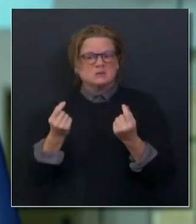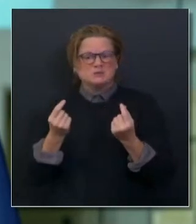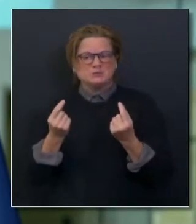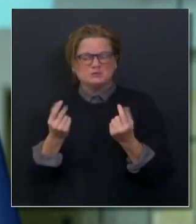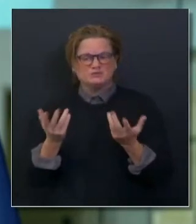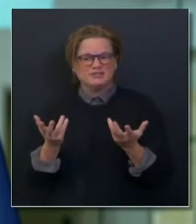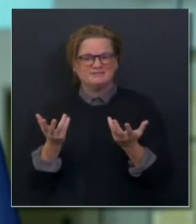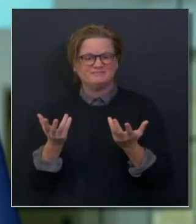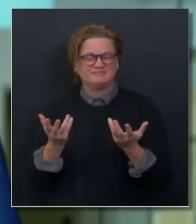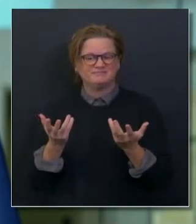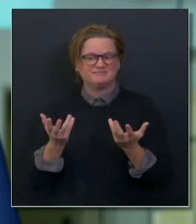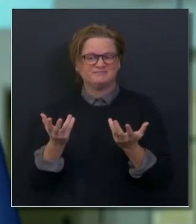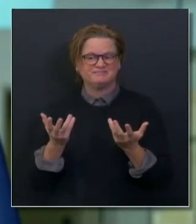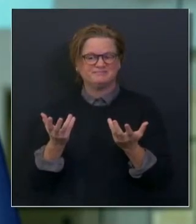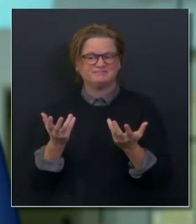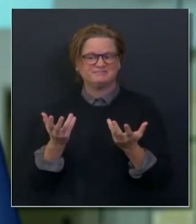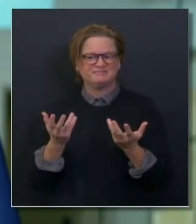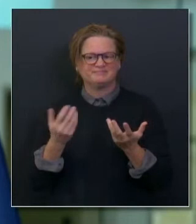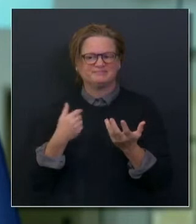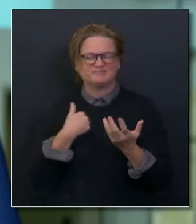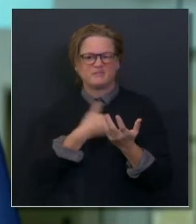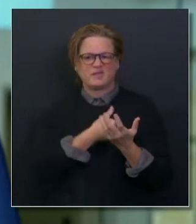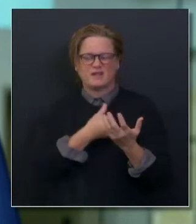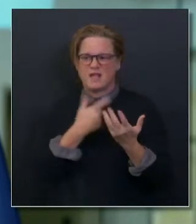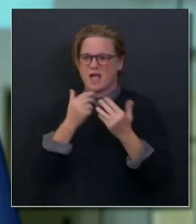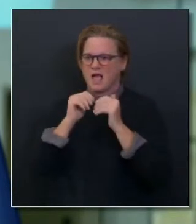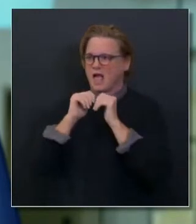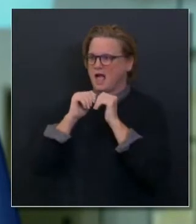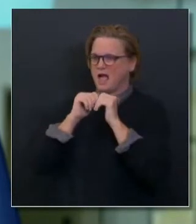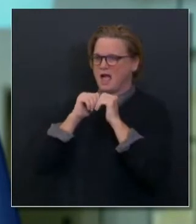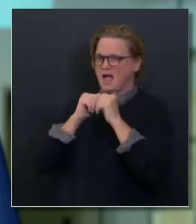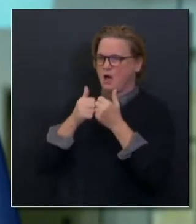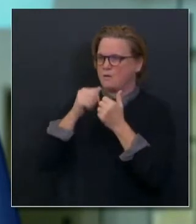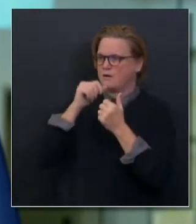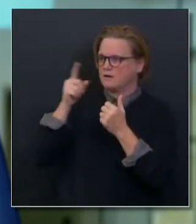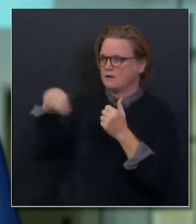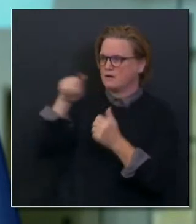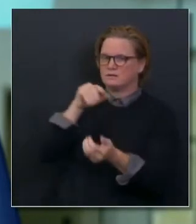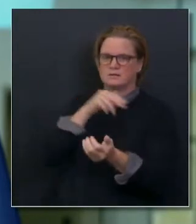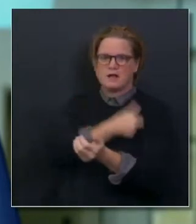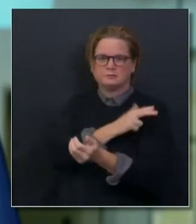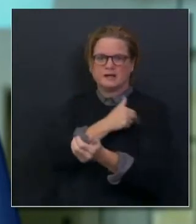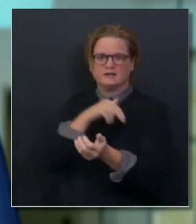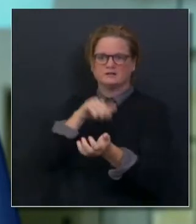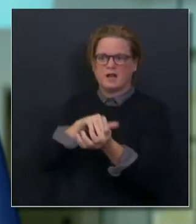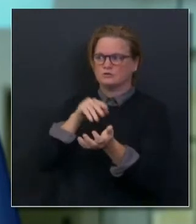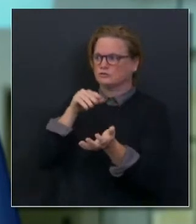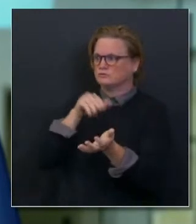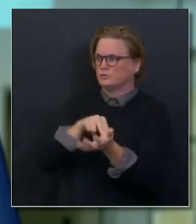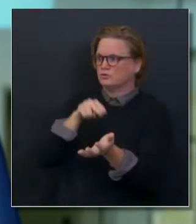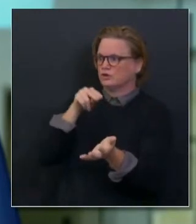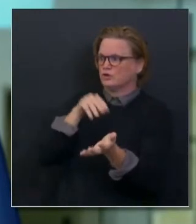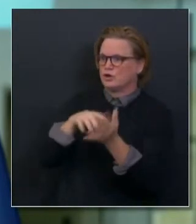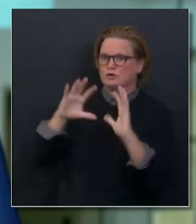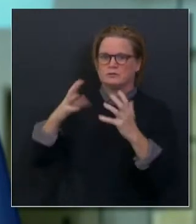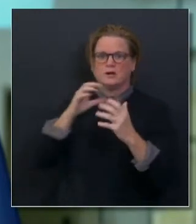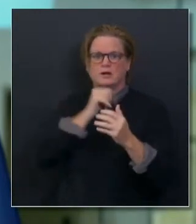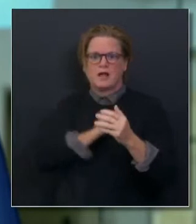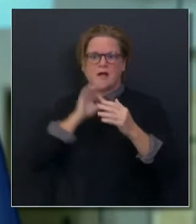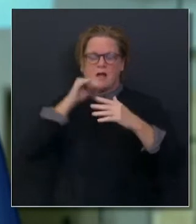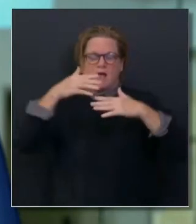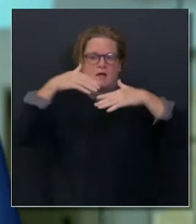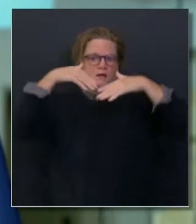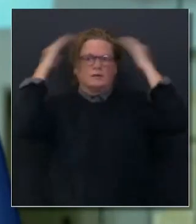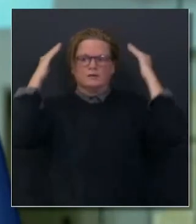receive care, making sure, and I just want to say another big shout-out to all of our nurses on the front line. They are